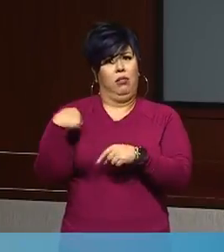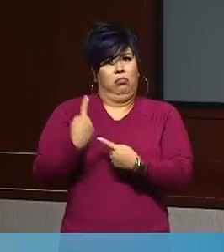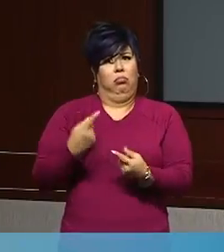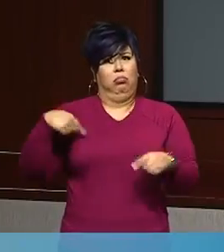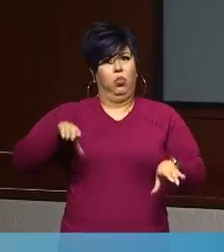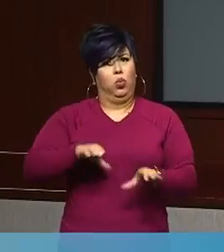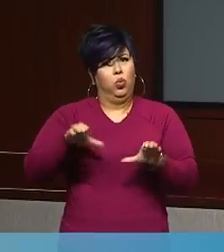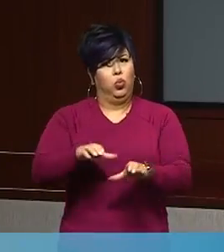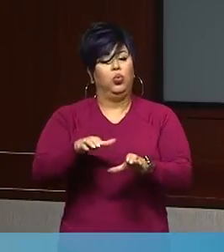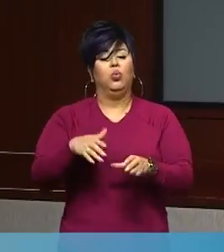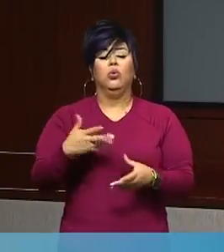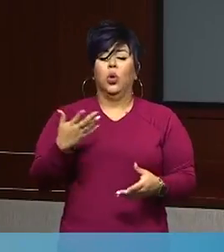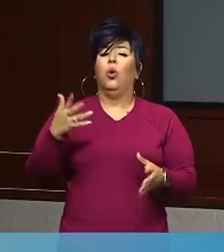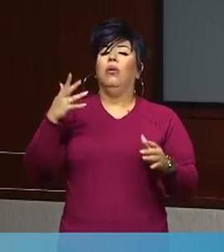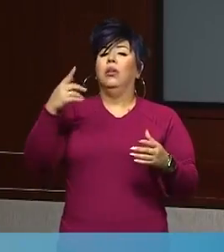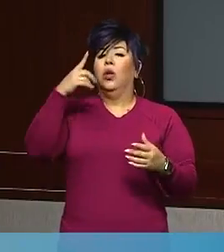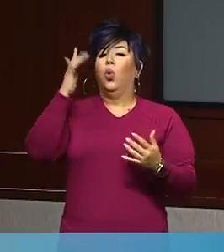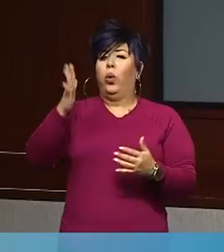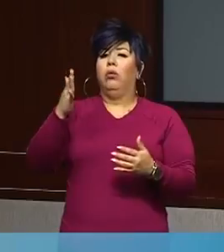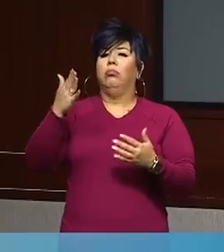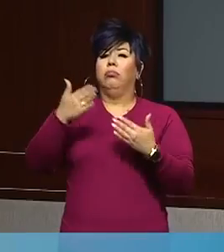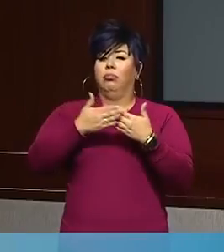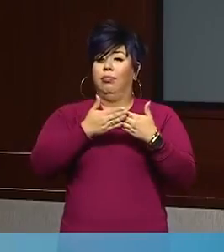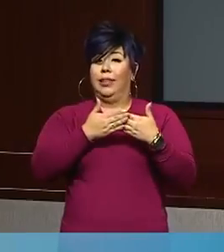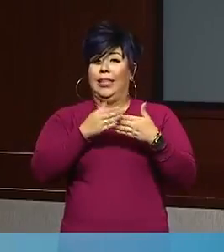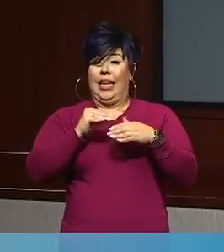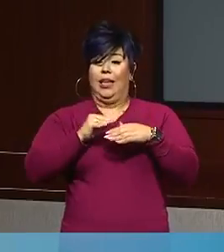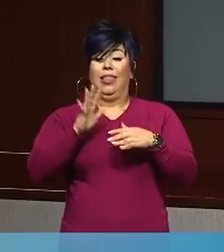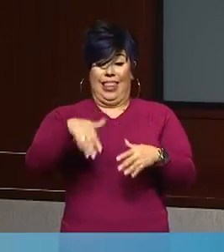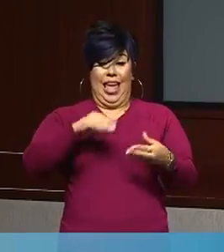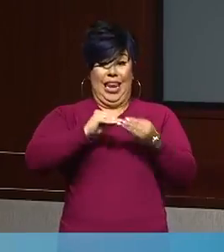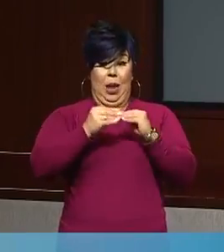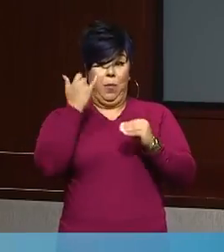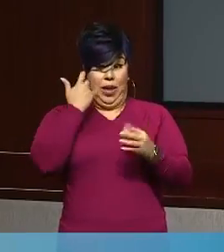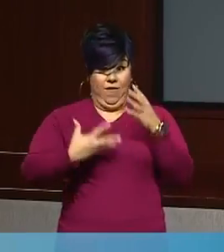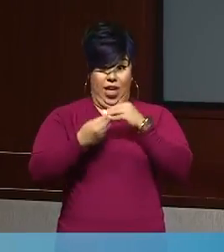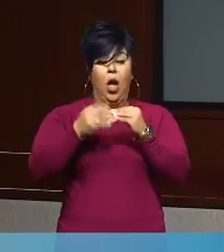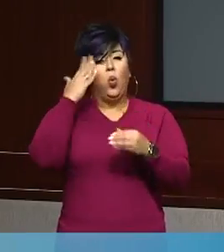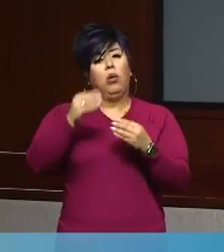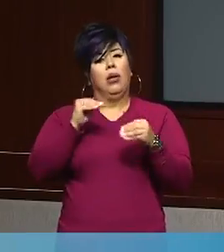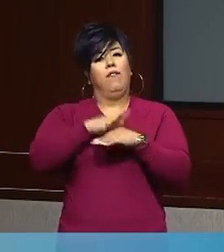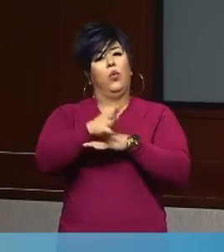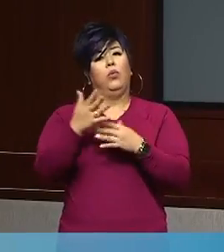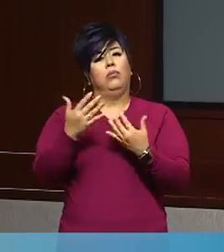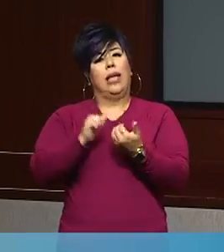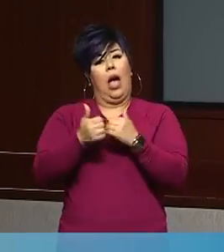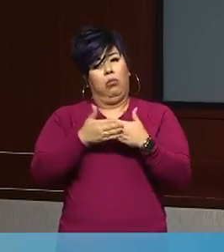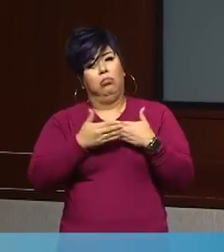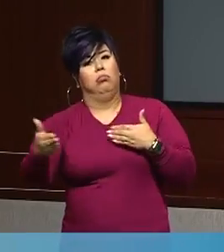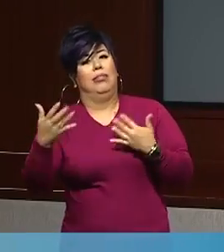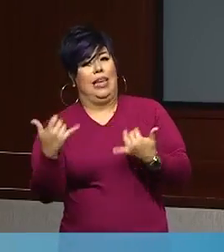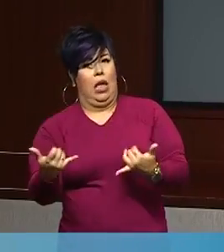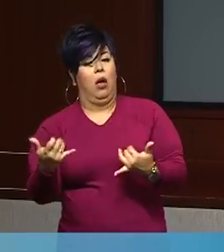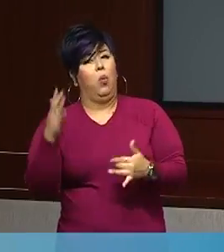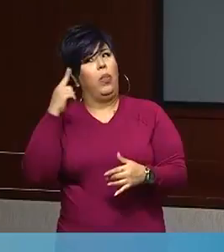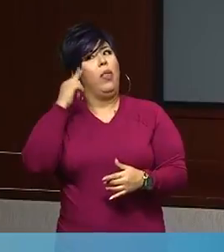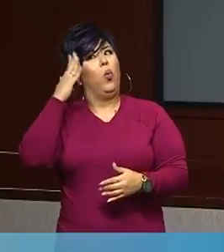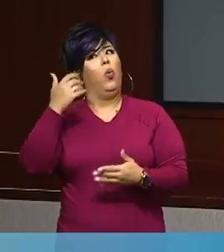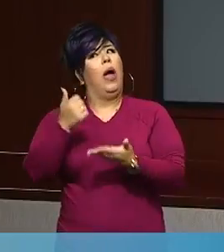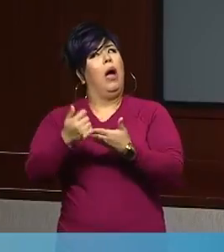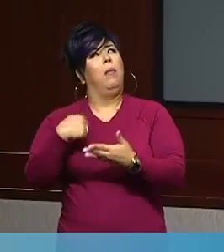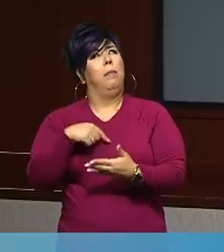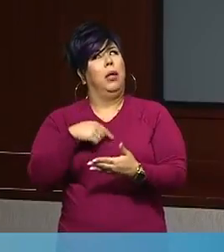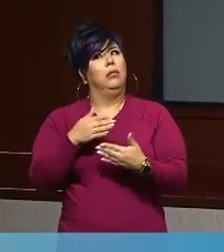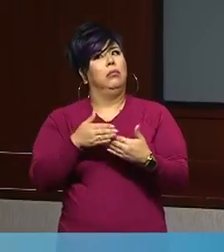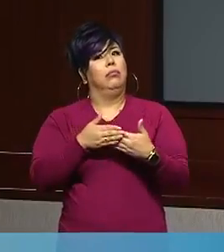where it's moving forward is what you know where the correction will help us. We don't think there's any way